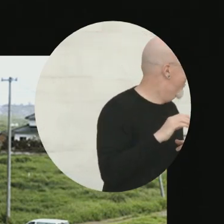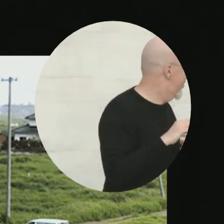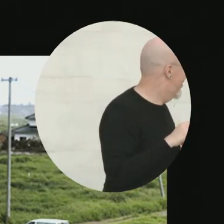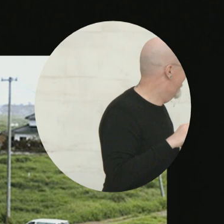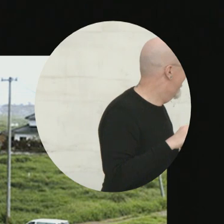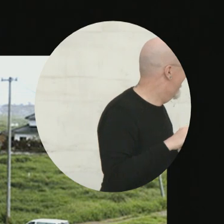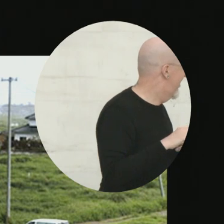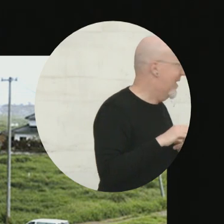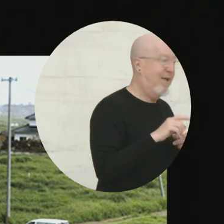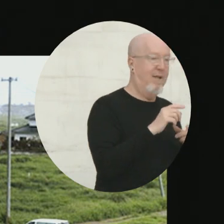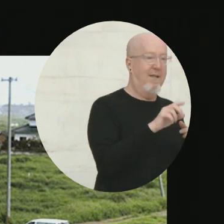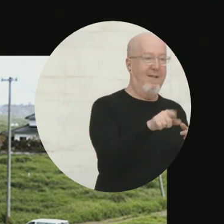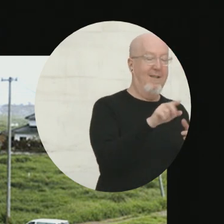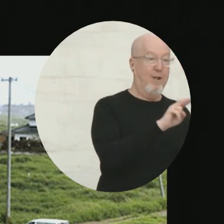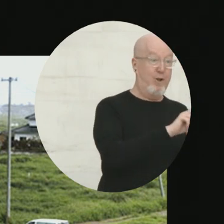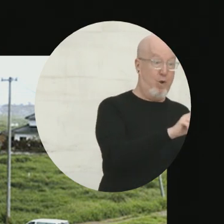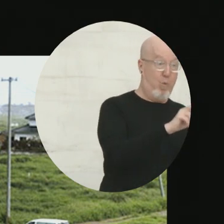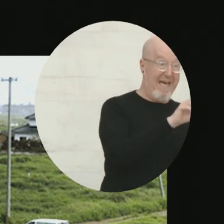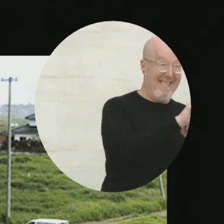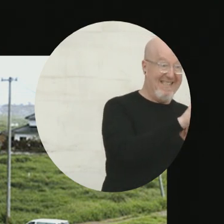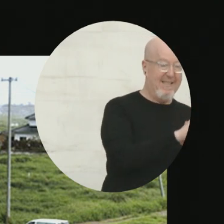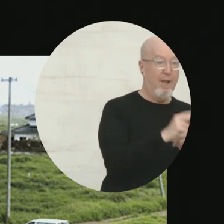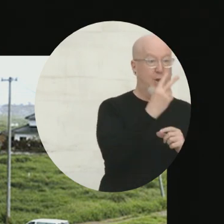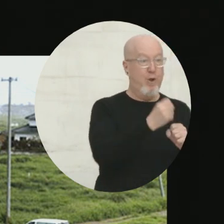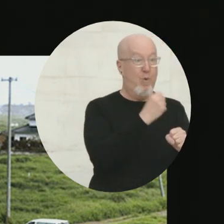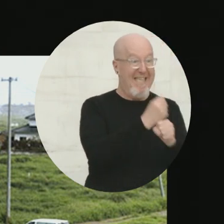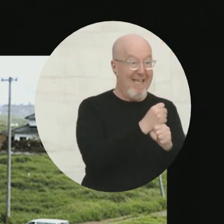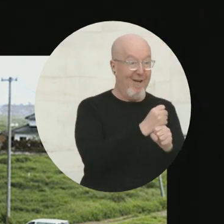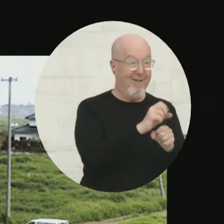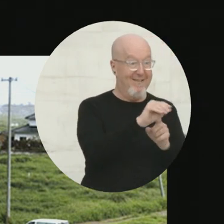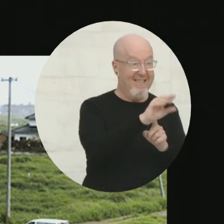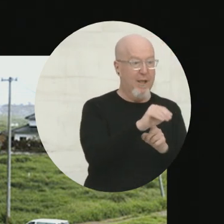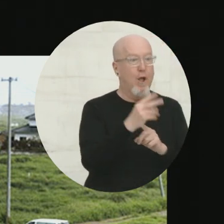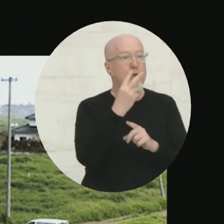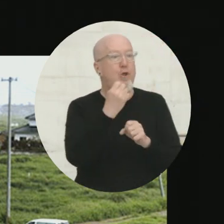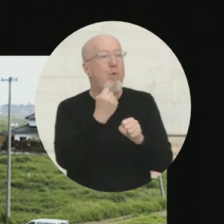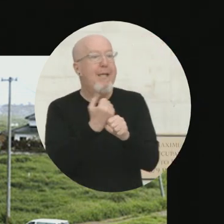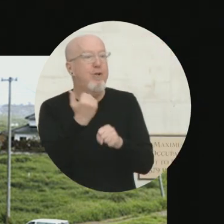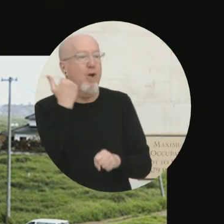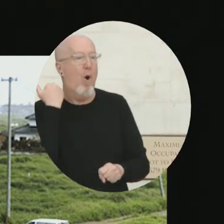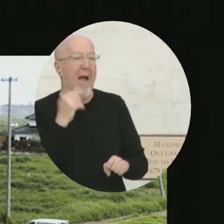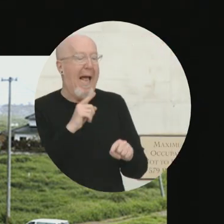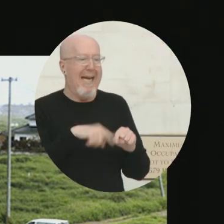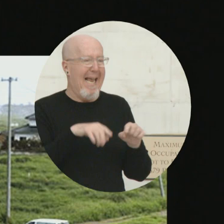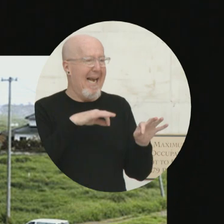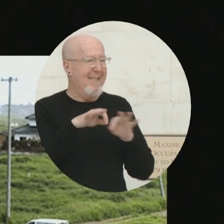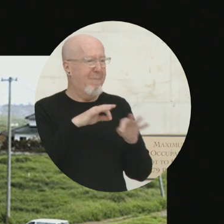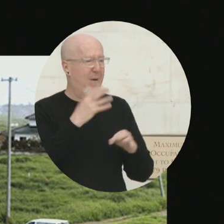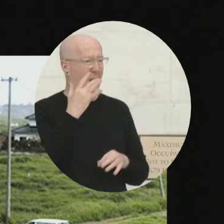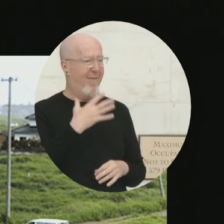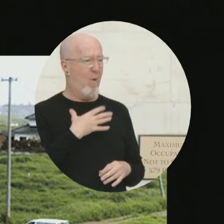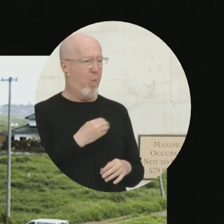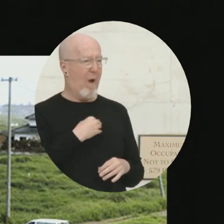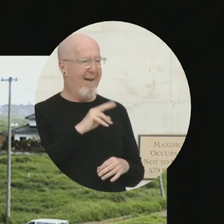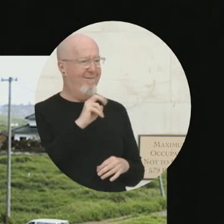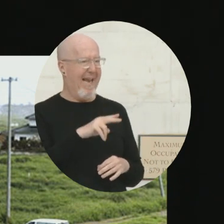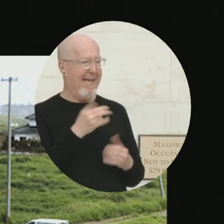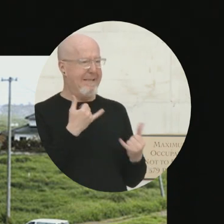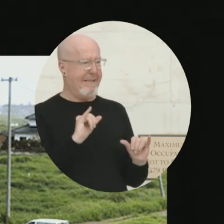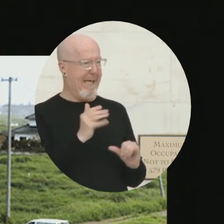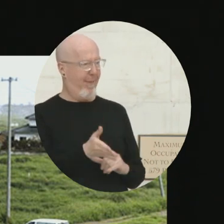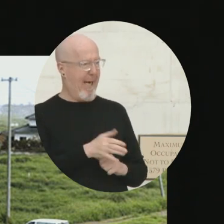And there is two weeks, two years, and then two years ago. I can't explain why those white vans are still there over time.